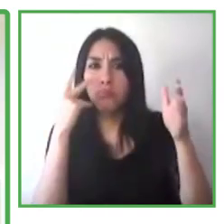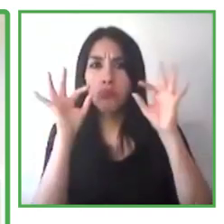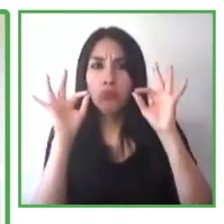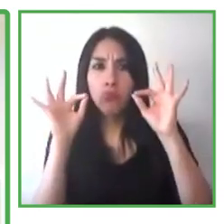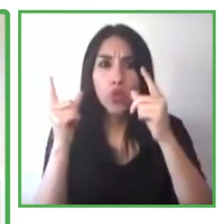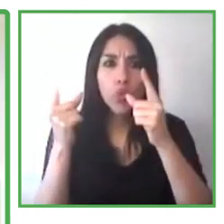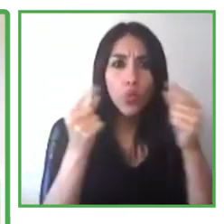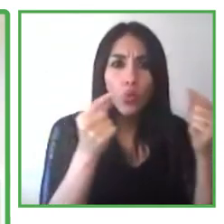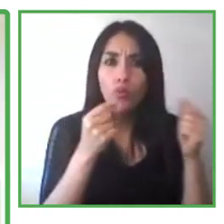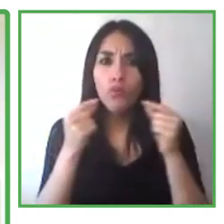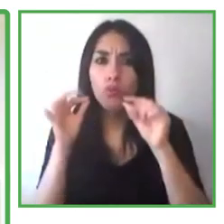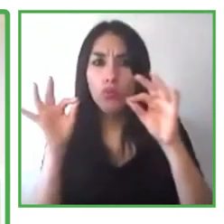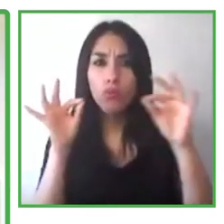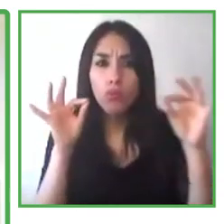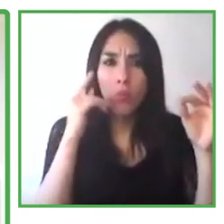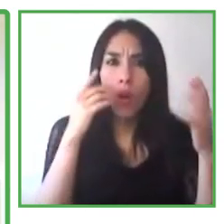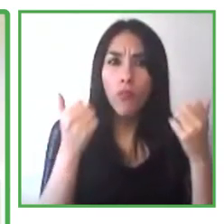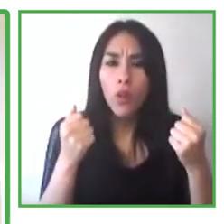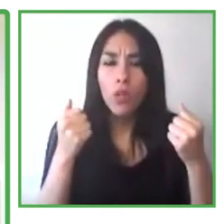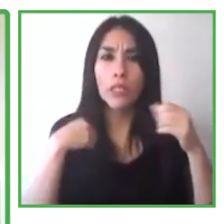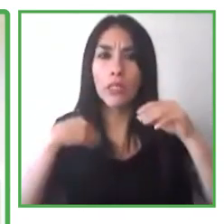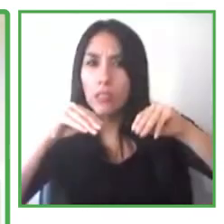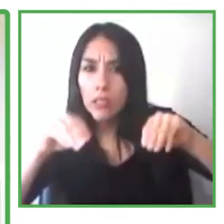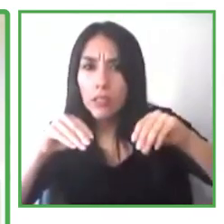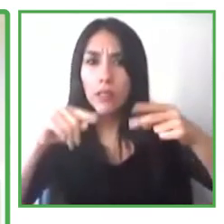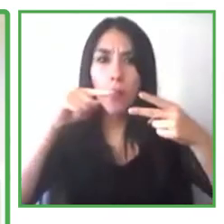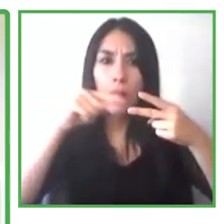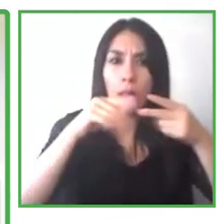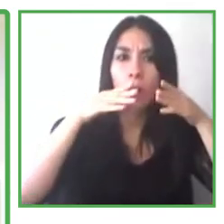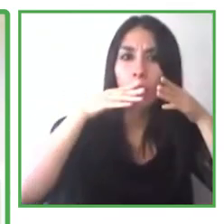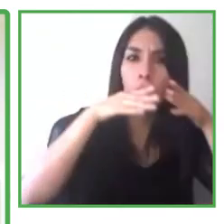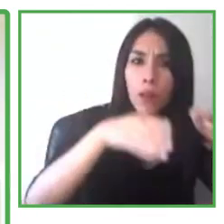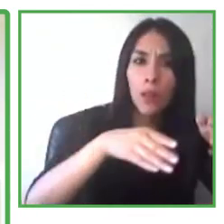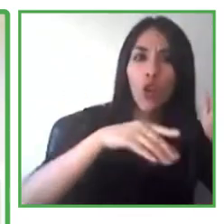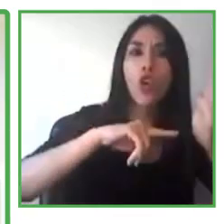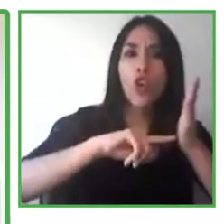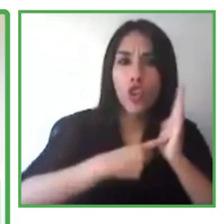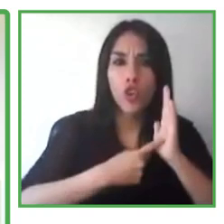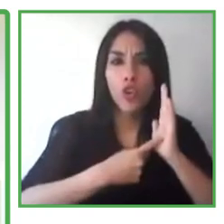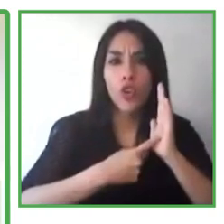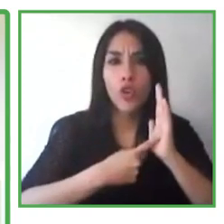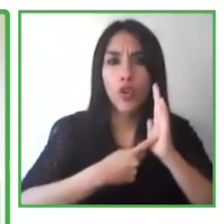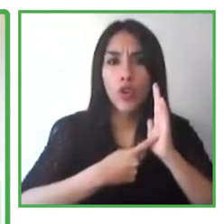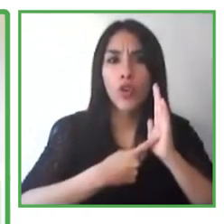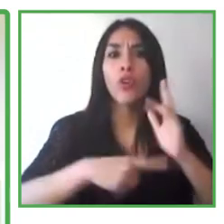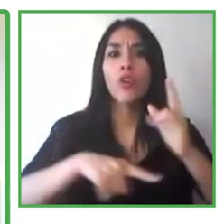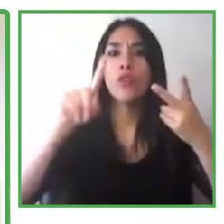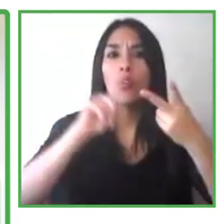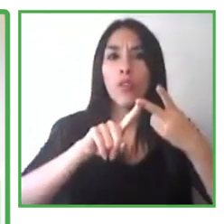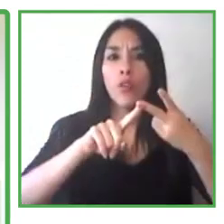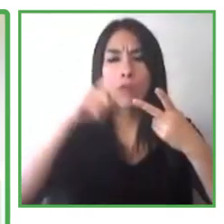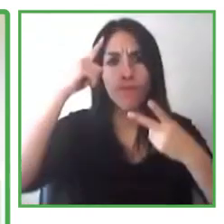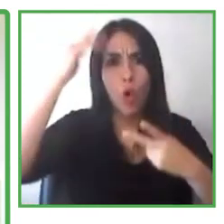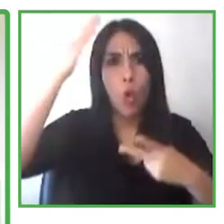pipelines, this talent pool of people with disabilities. And third is the workplace. So